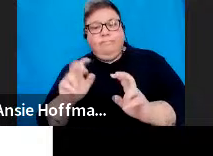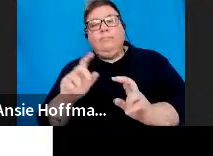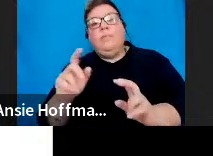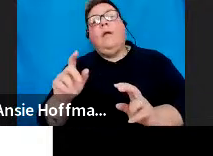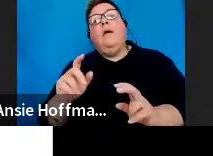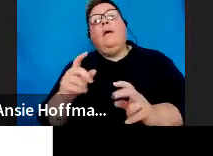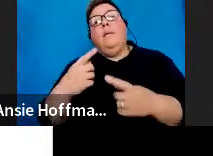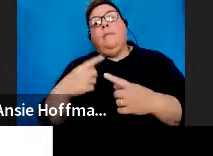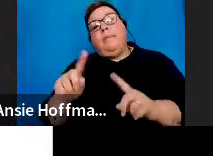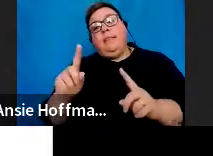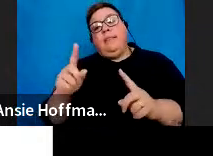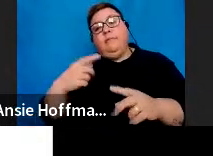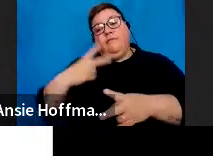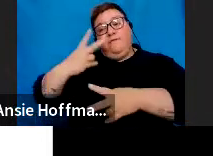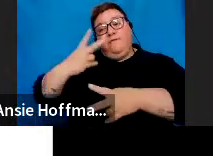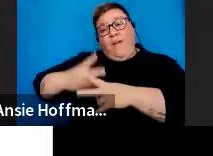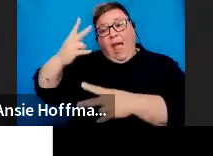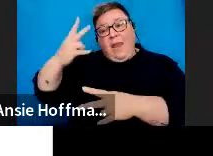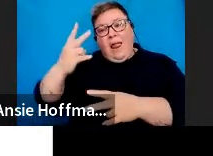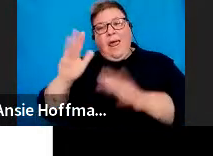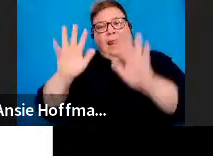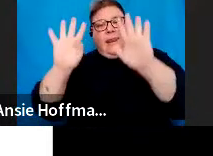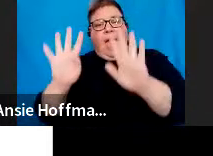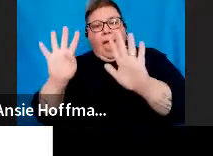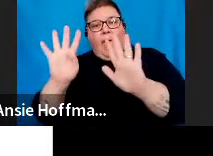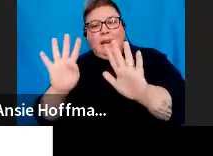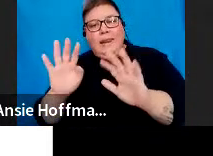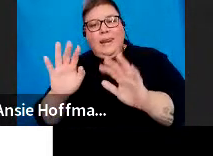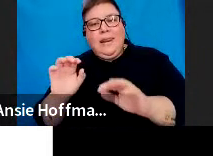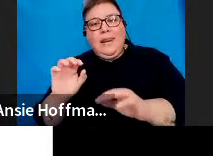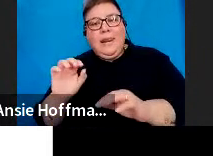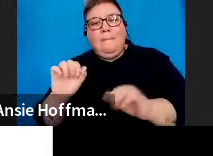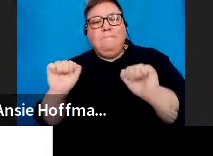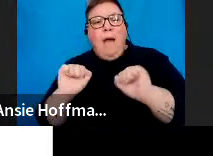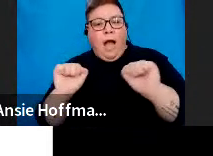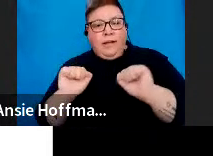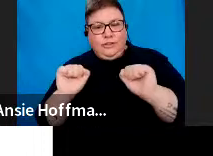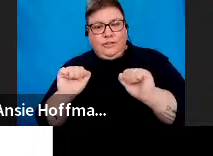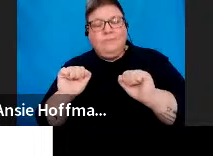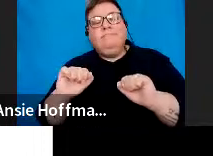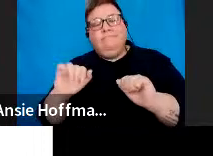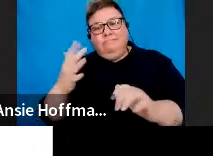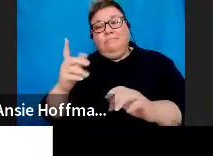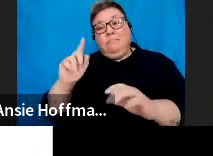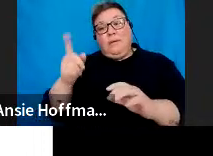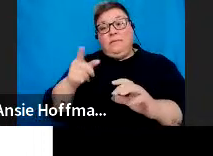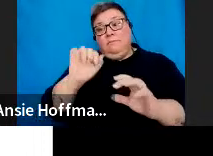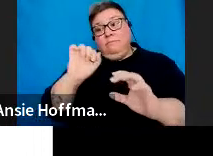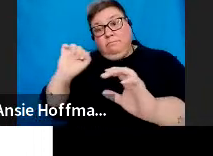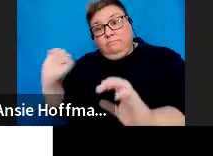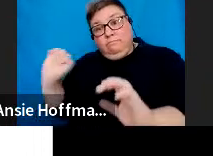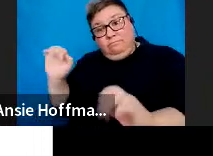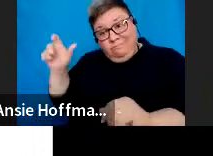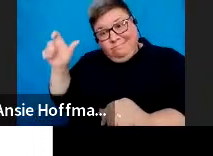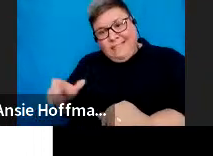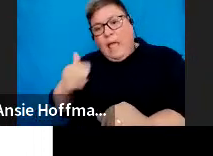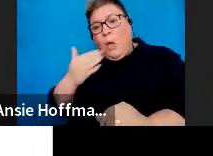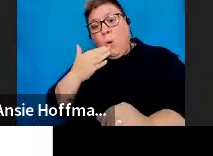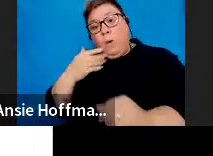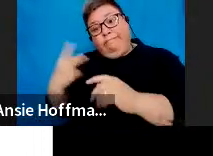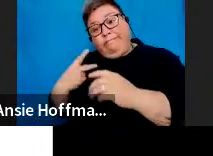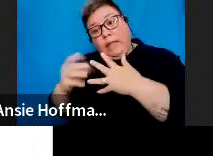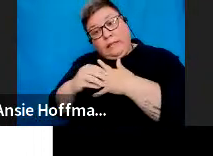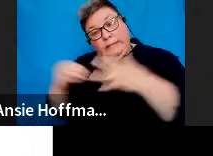The personal details of the spouse who will receive the lump sum benefit must be completed under this container.